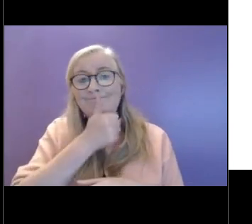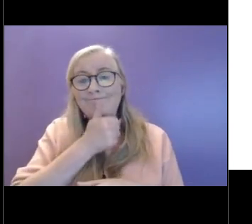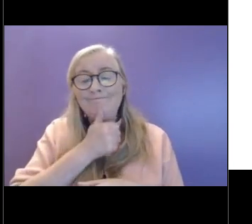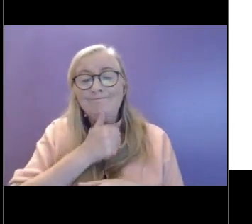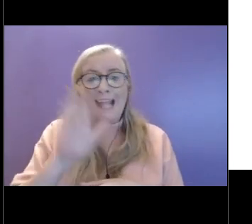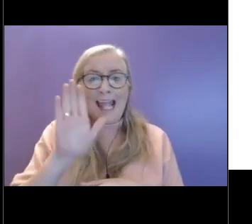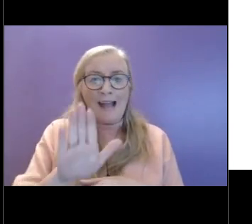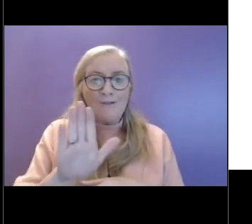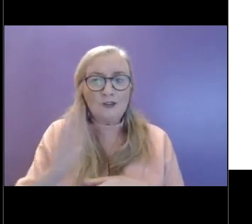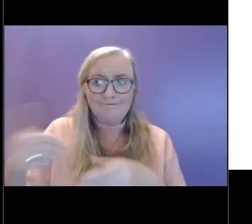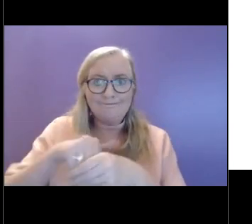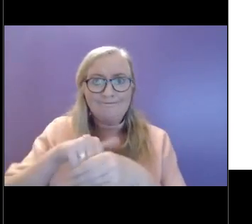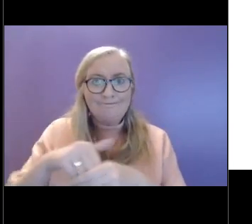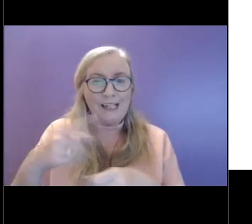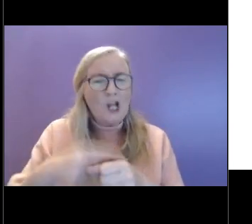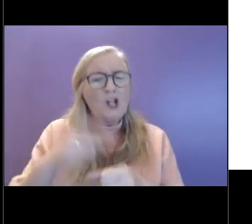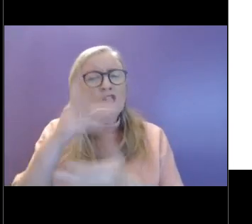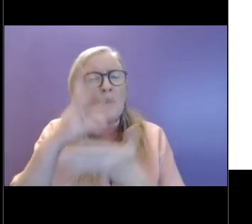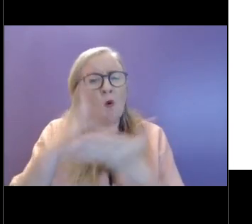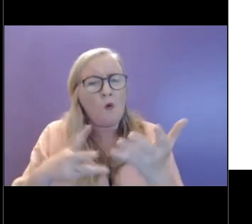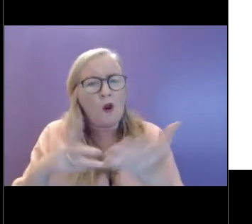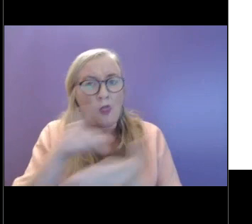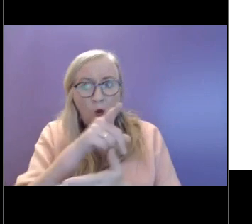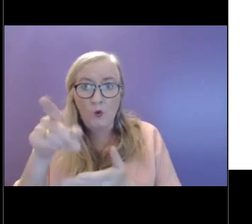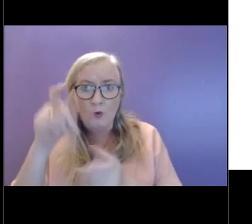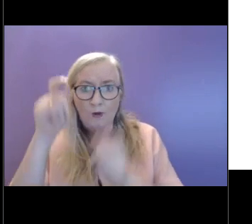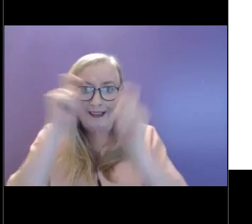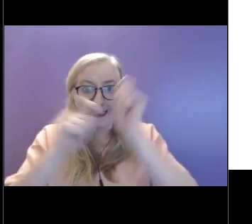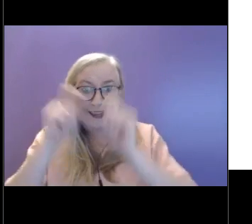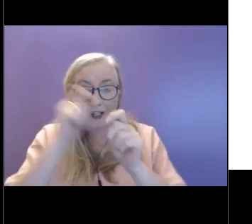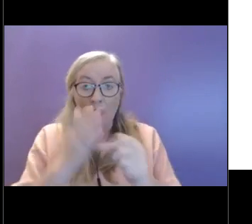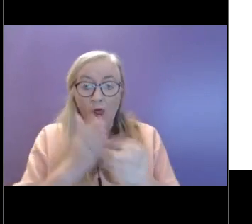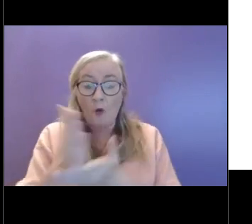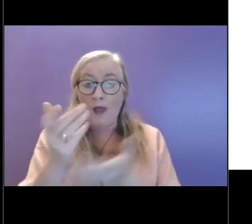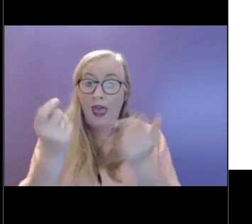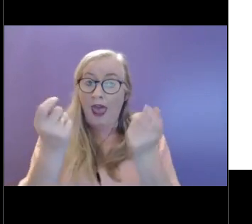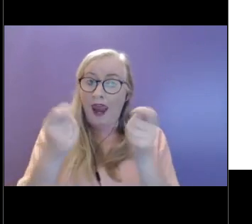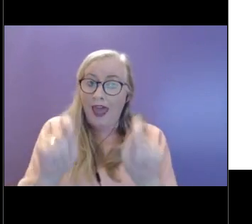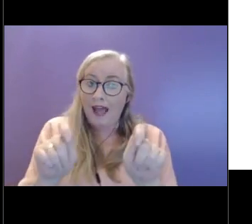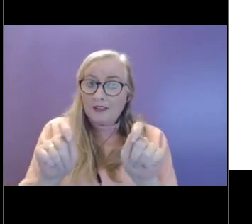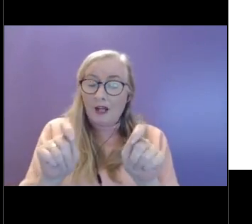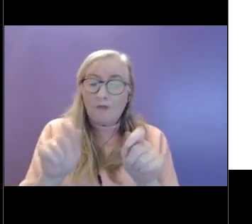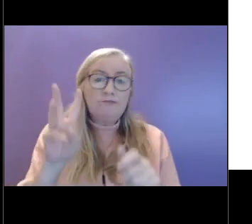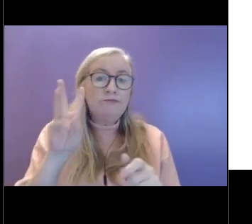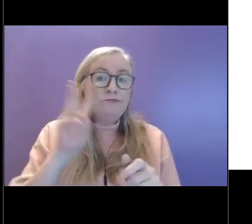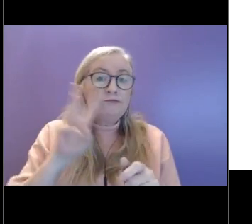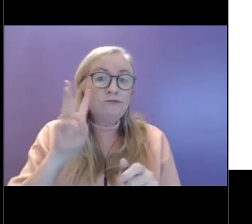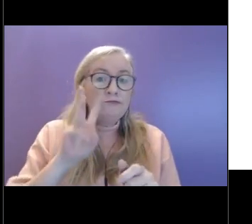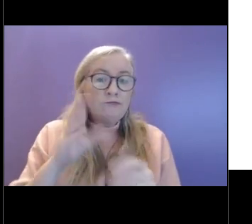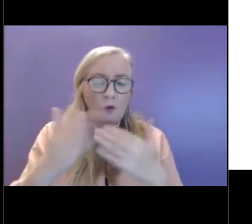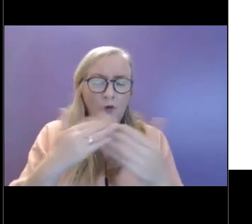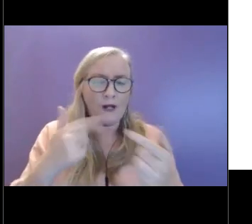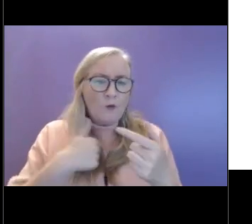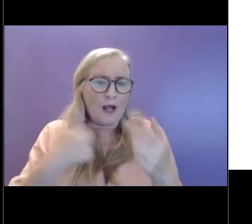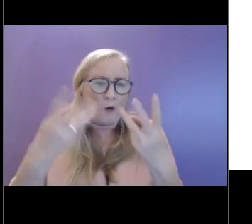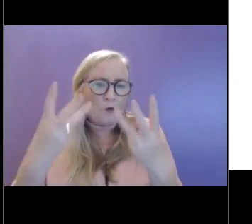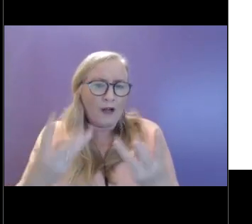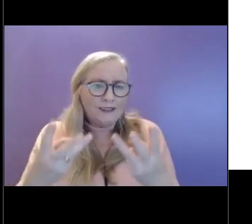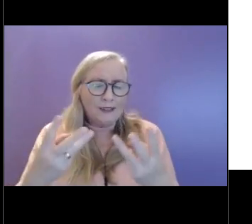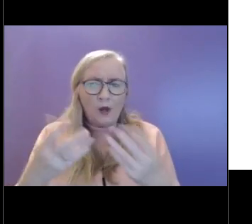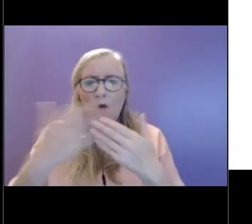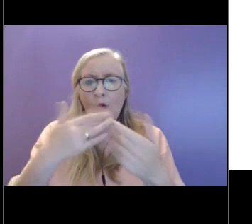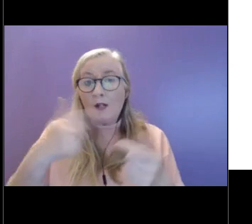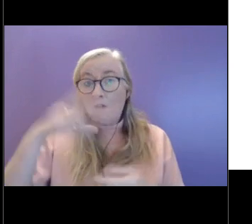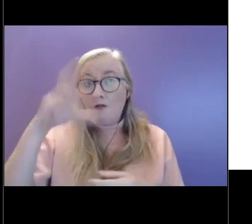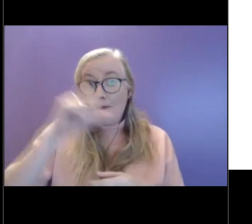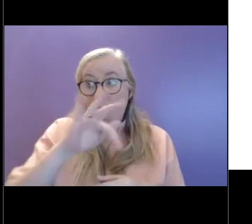it might be worth thinking kind of what's my lockdown kind of wish like or what do I what do I remember about